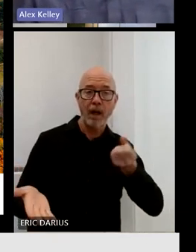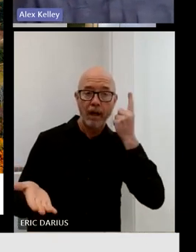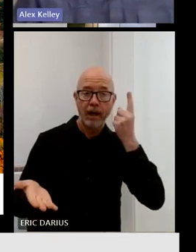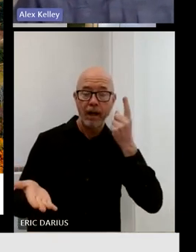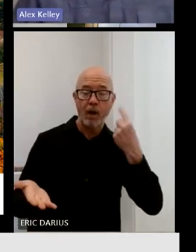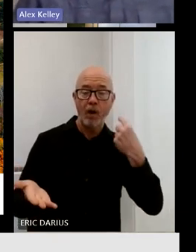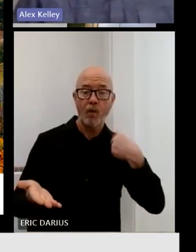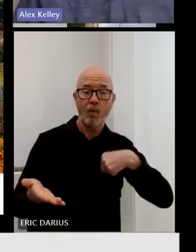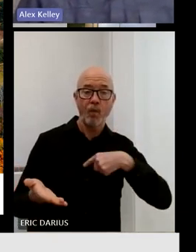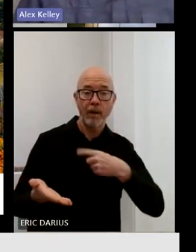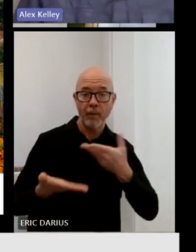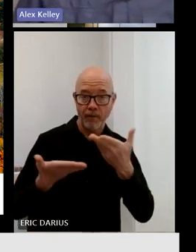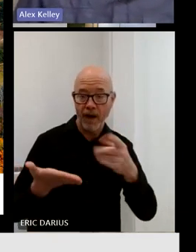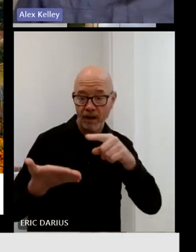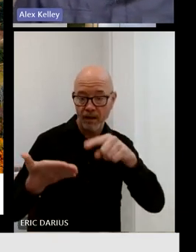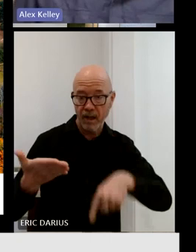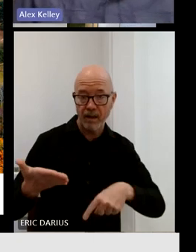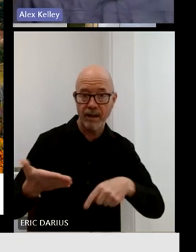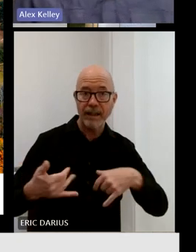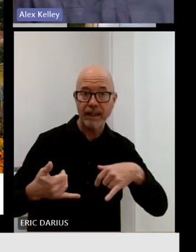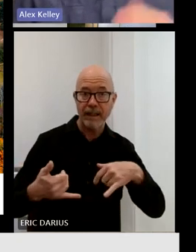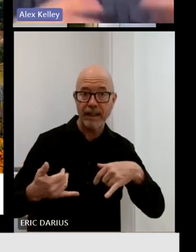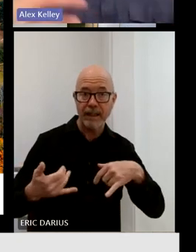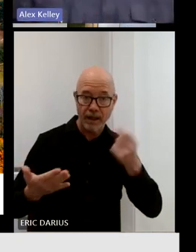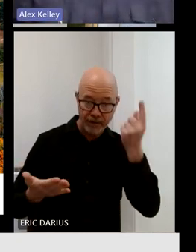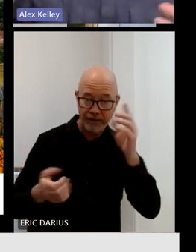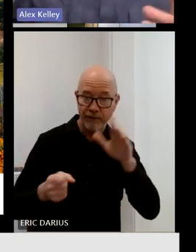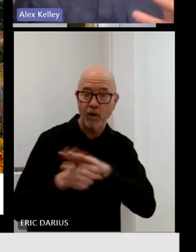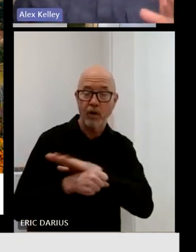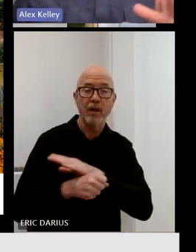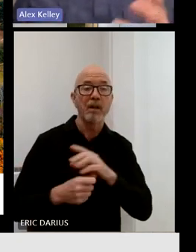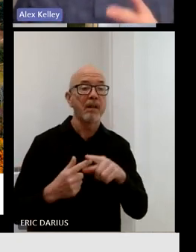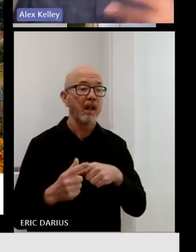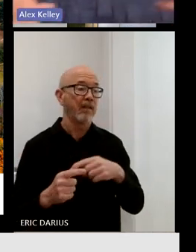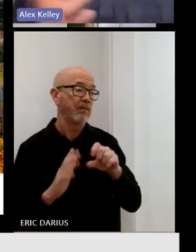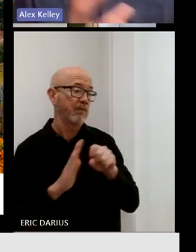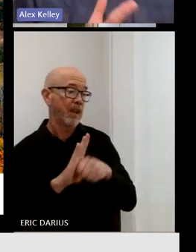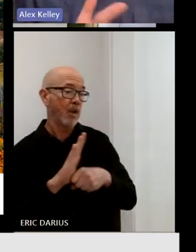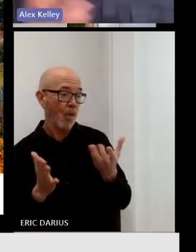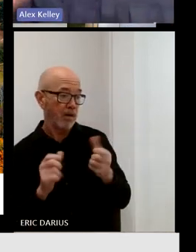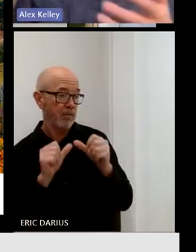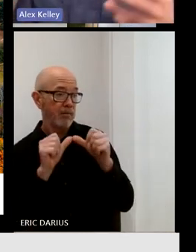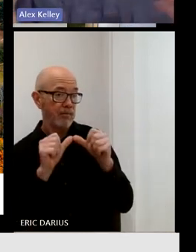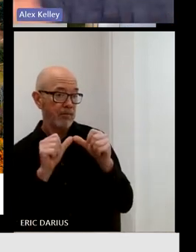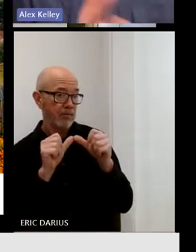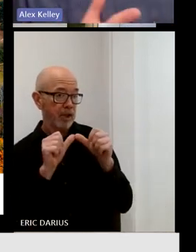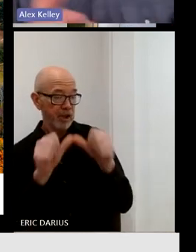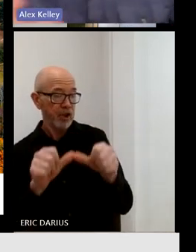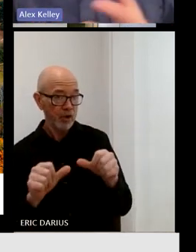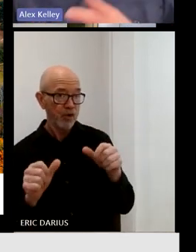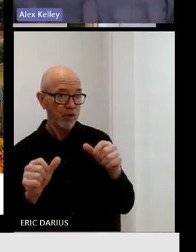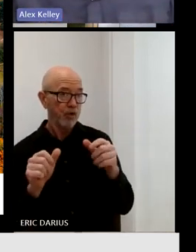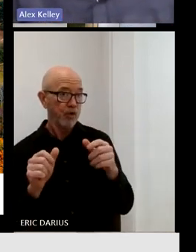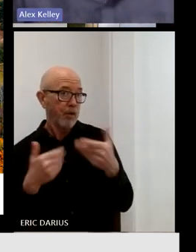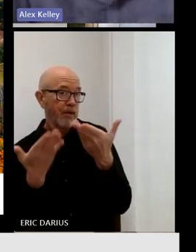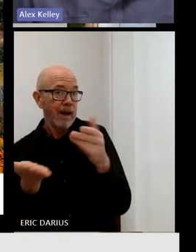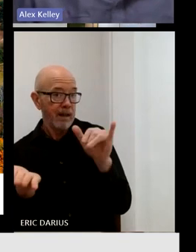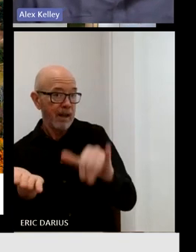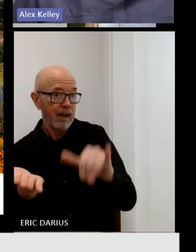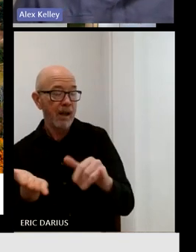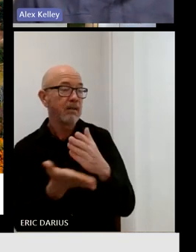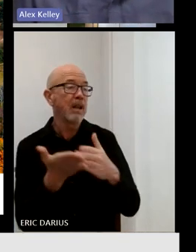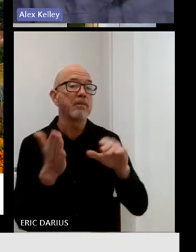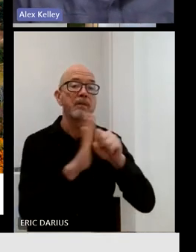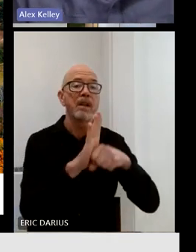remains a consideration that the state wants to pursue, again, some peer states have done it, some have not. There's tradeoffs in both directions,